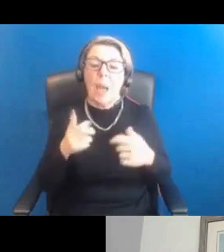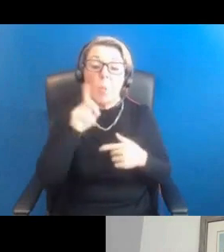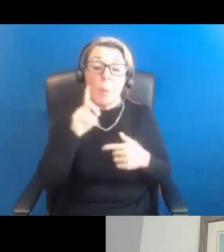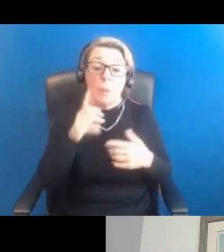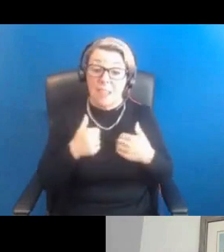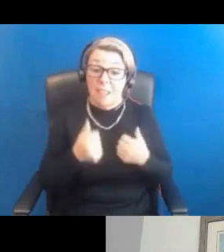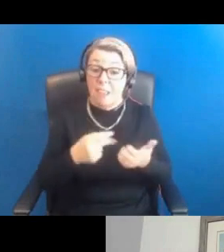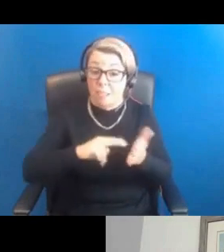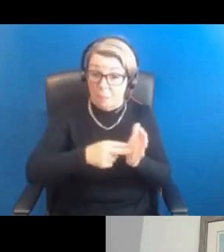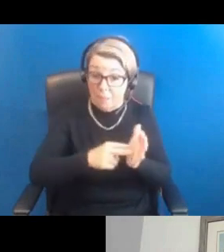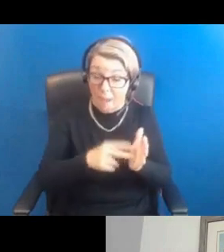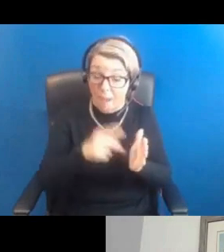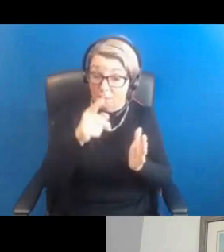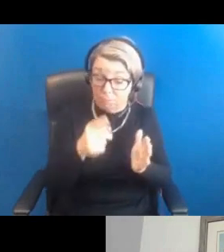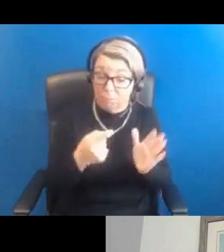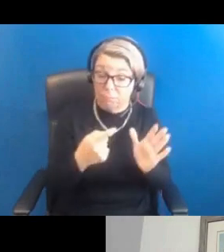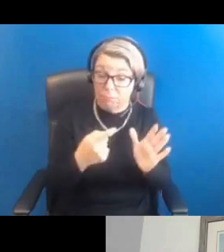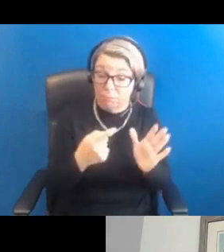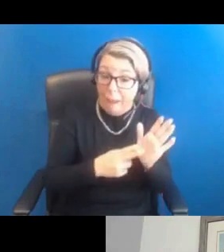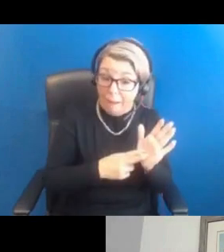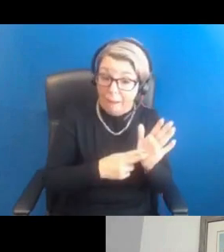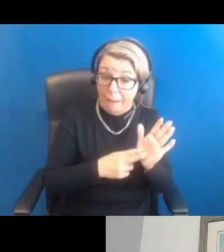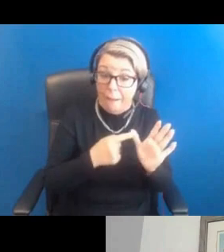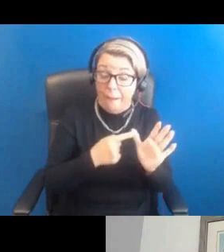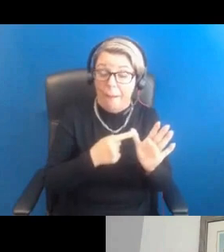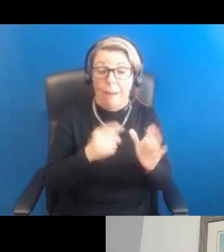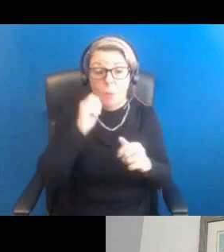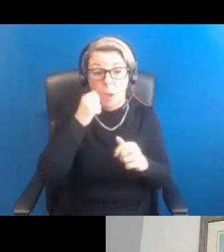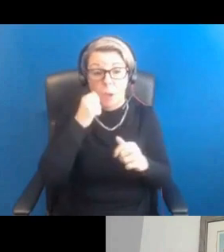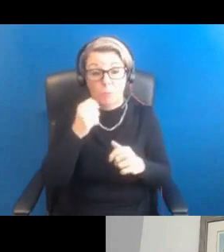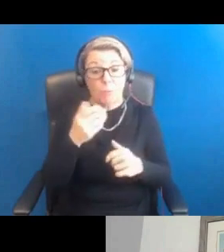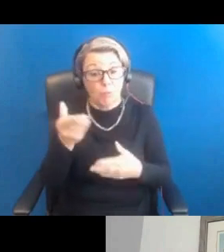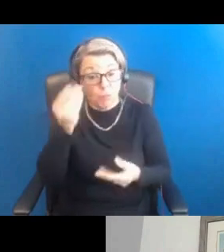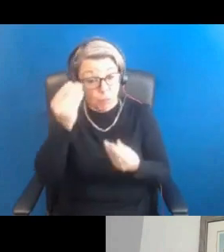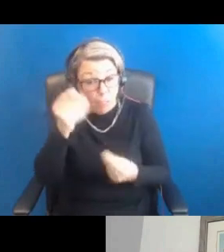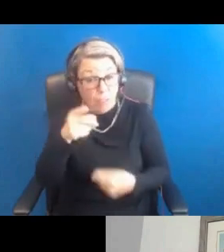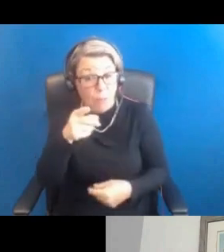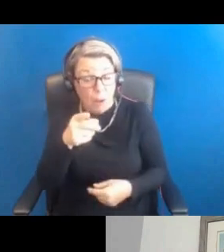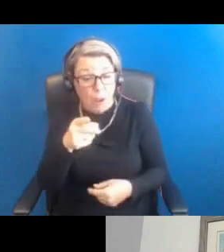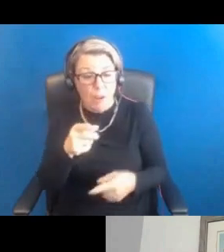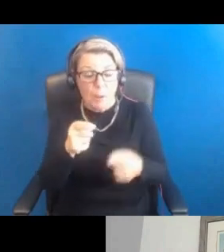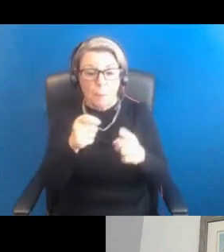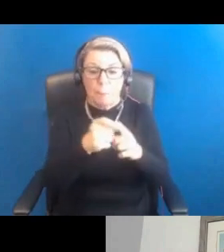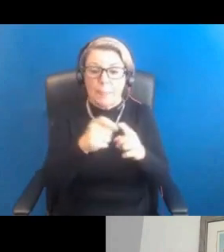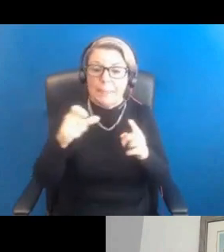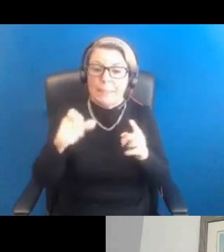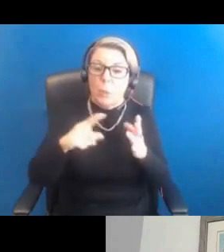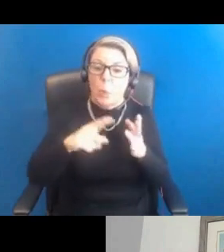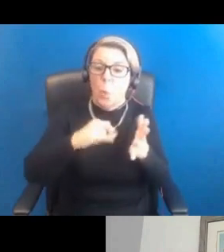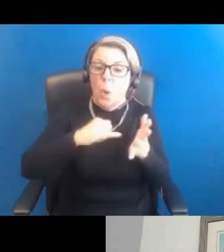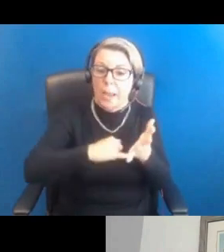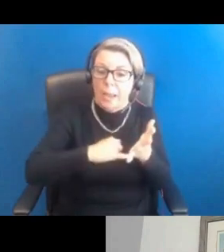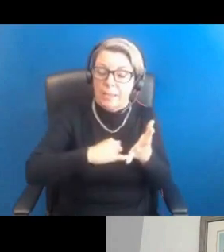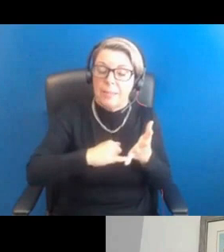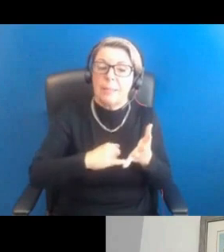And Anna's indicated that, and we'll hear from her in a few minutes, that polycystic ovary syndrome is